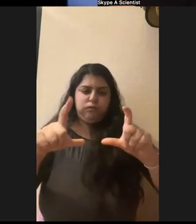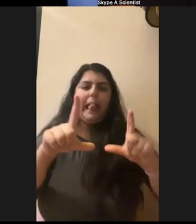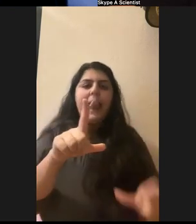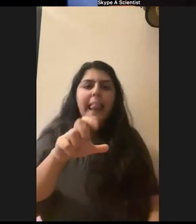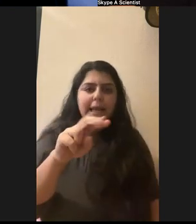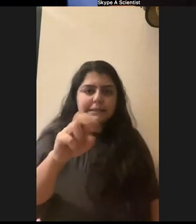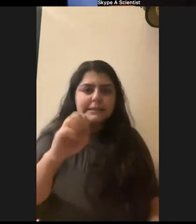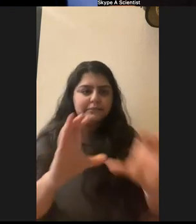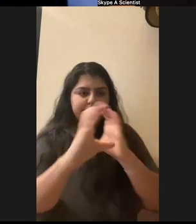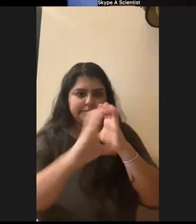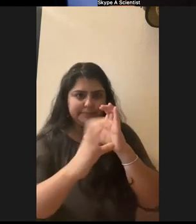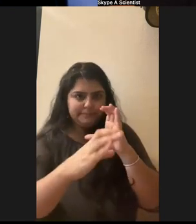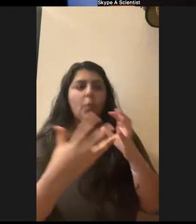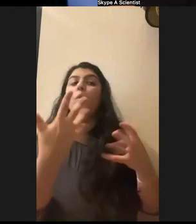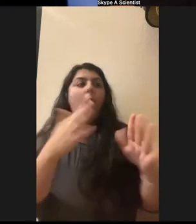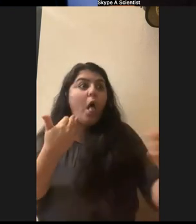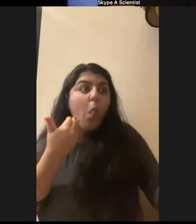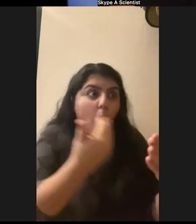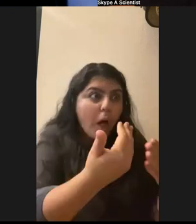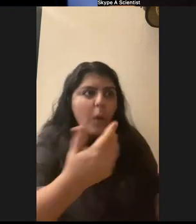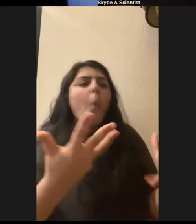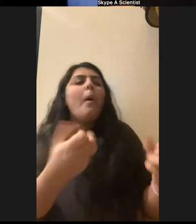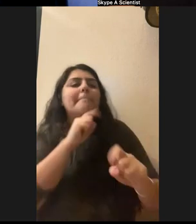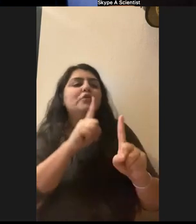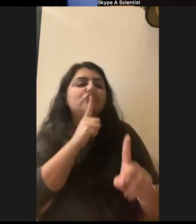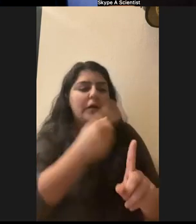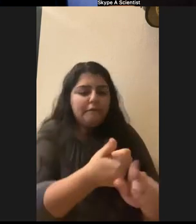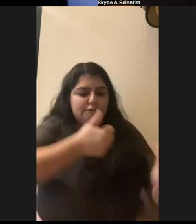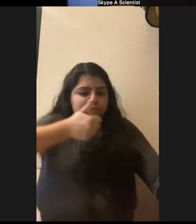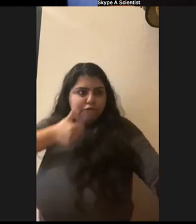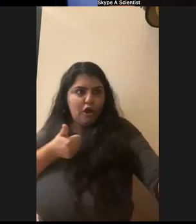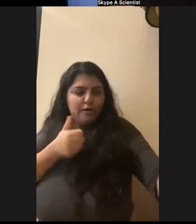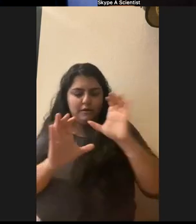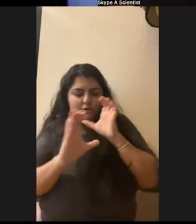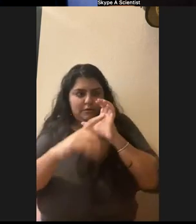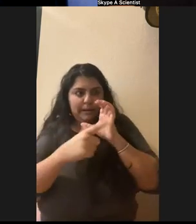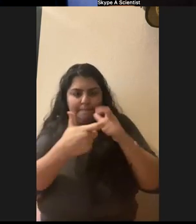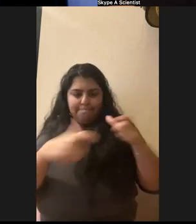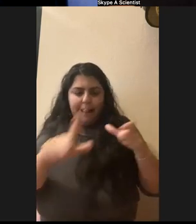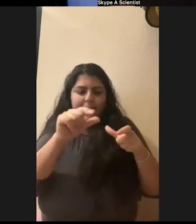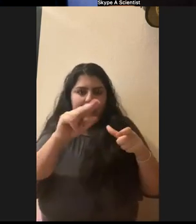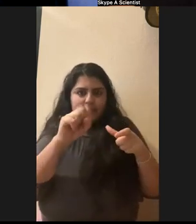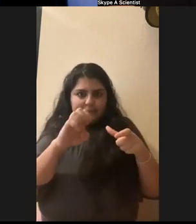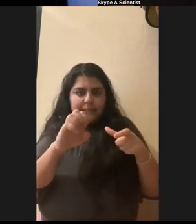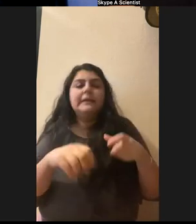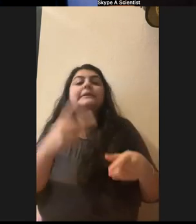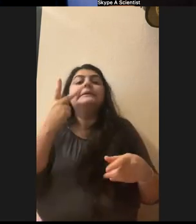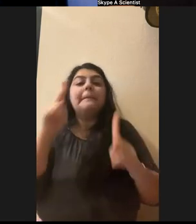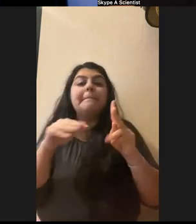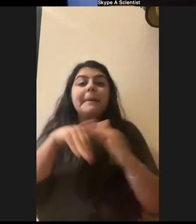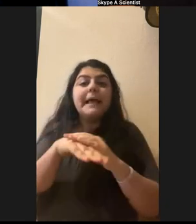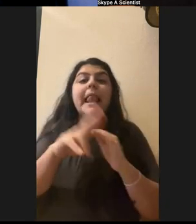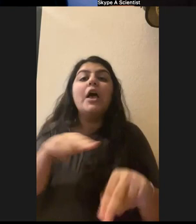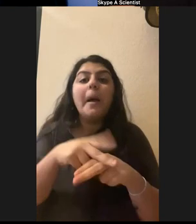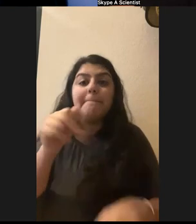especially if you want to see what they're naturally doing, you want to keep your distance. Um, you'll see people in national parks that may get